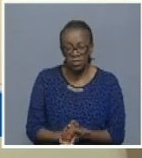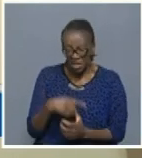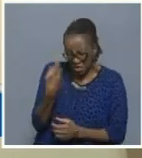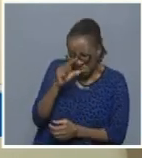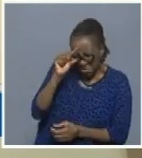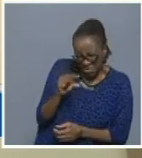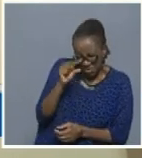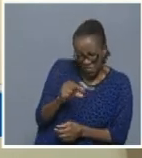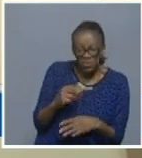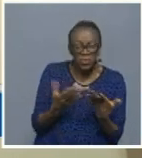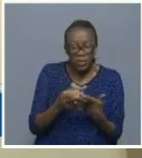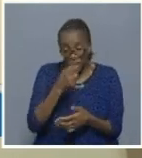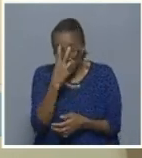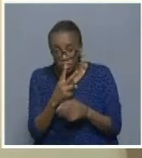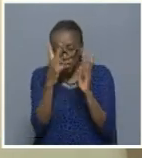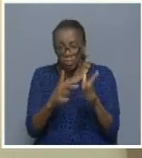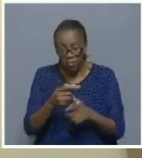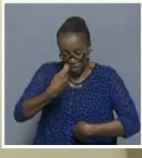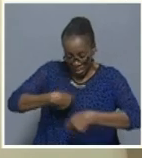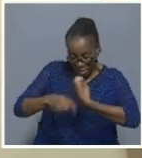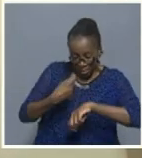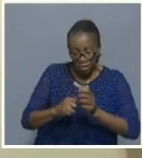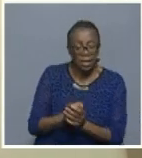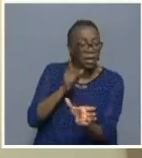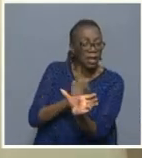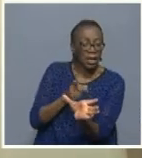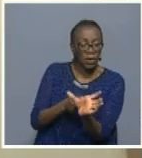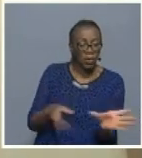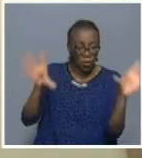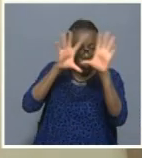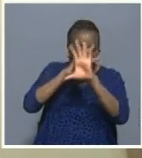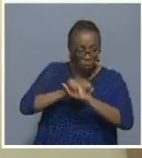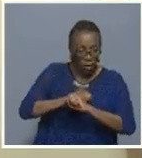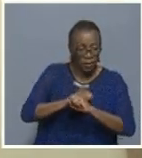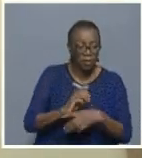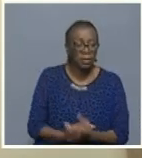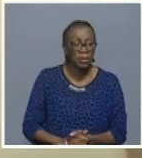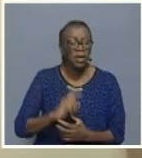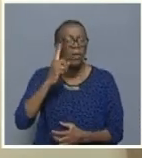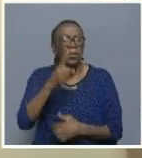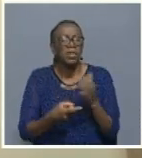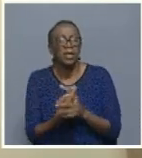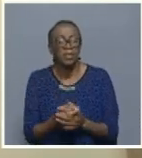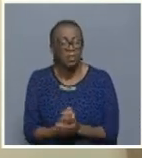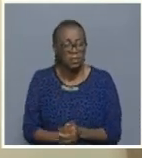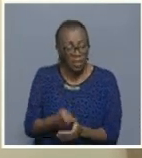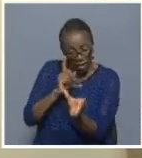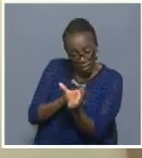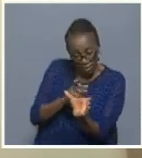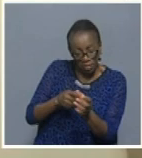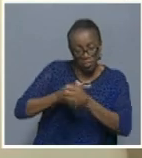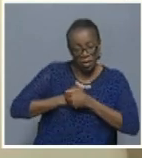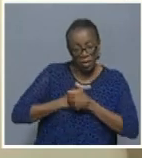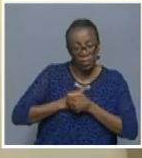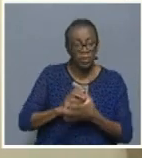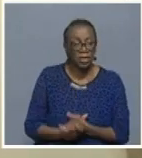alcohol during nighttime. What happened is that these bar owners, they went and collect alcohol and take